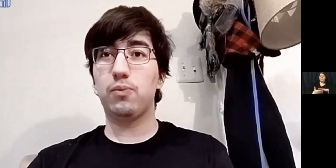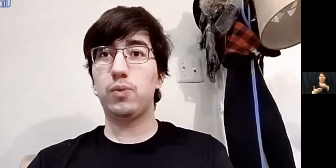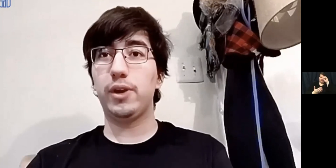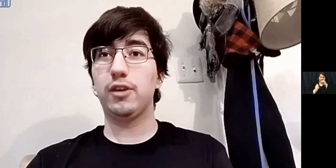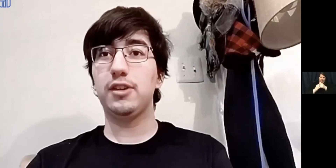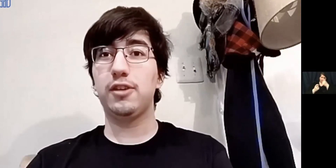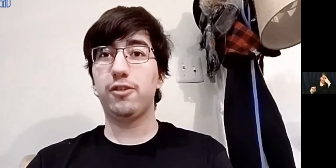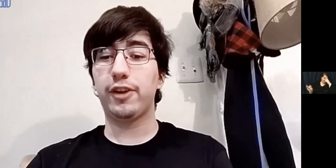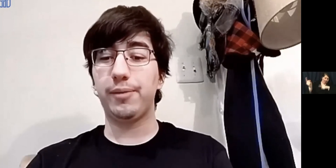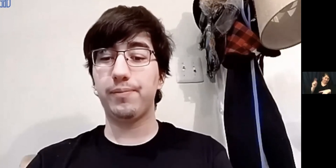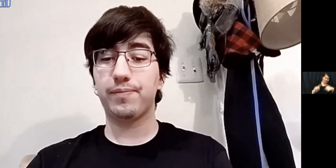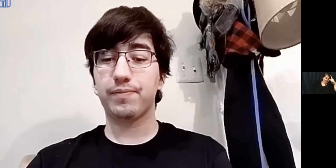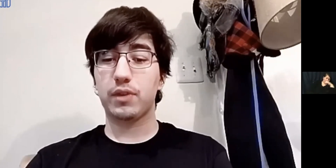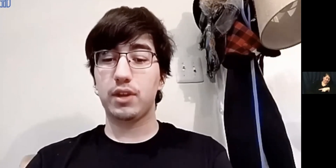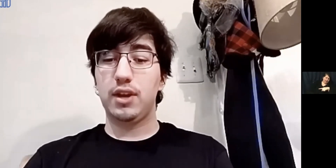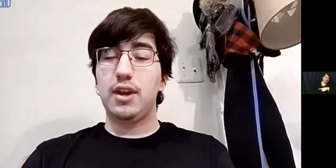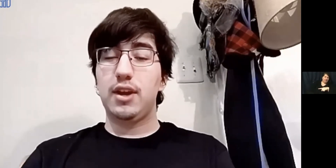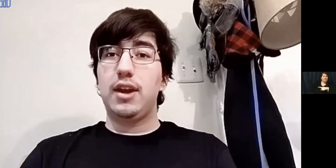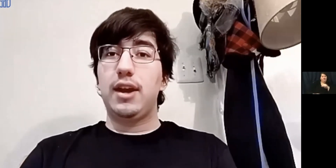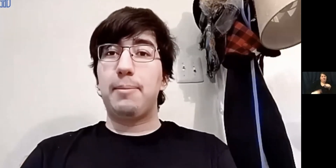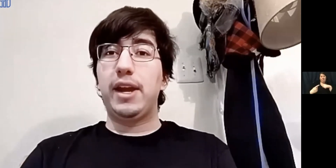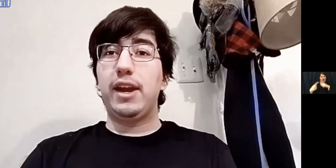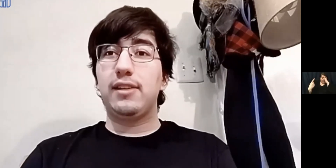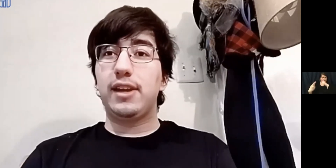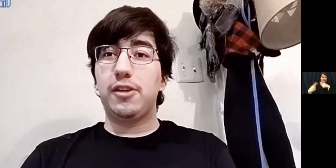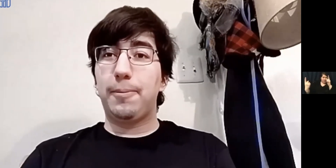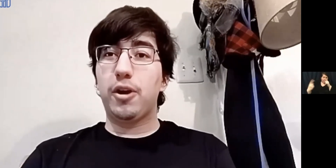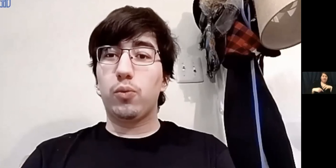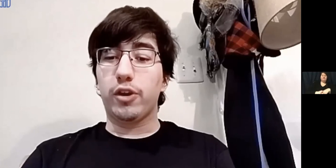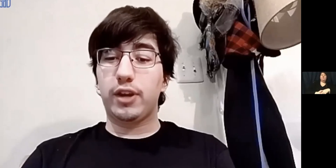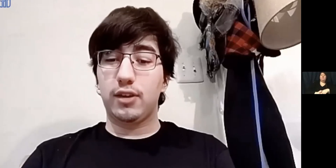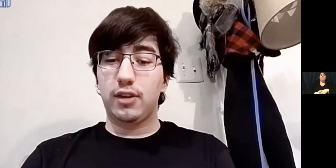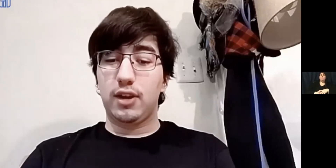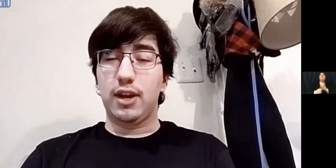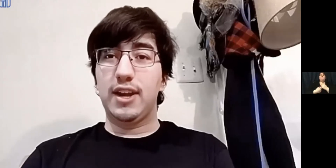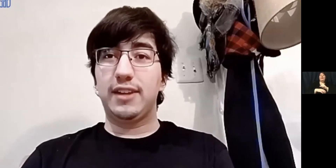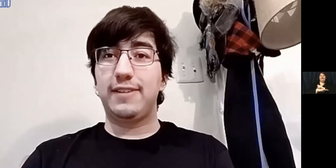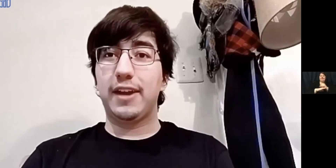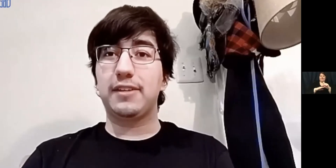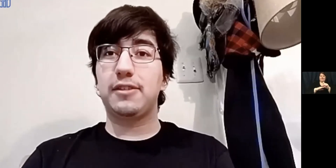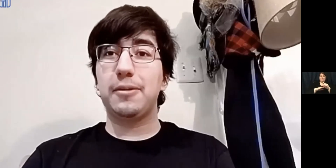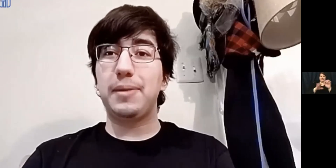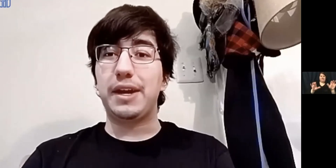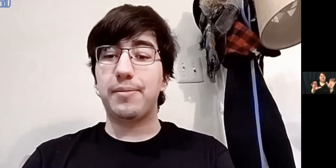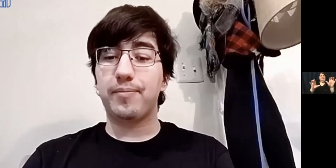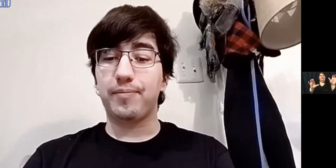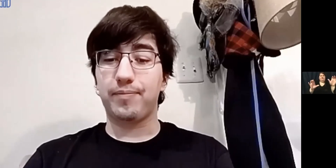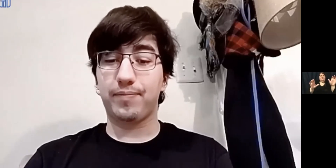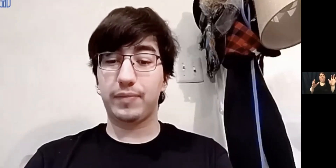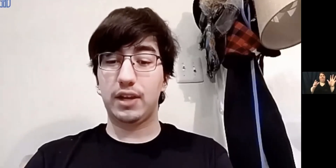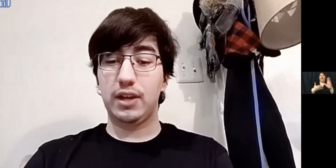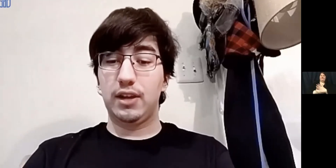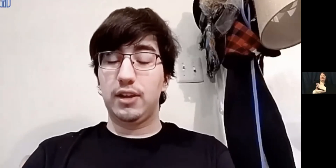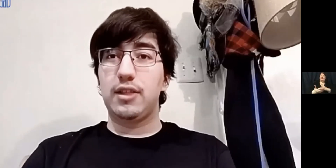from when we all disagree and making a scene of hard work, and that's thanks to me.